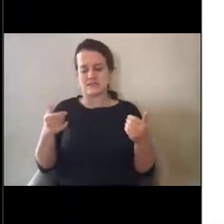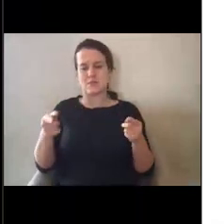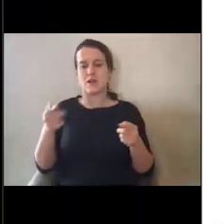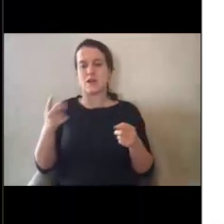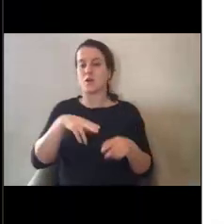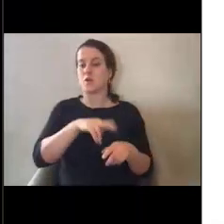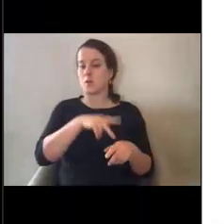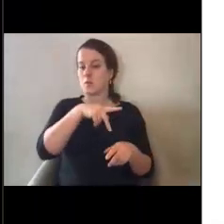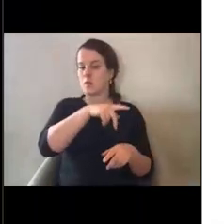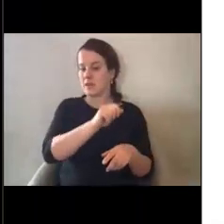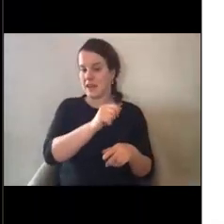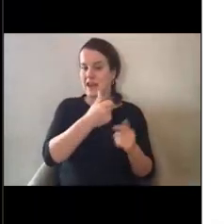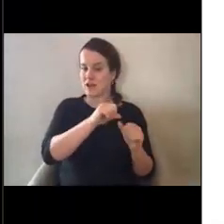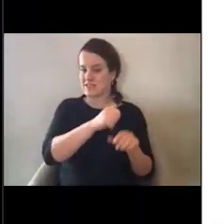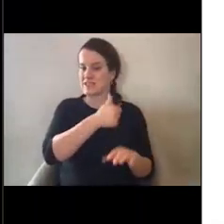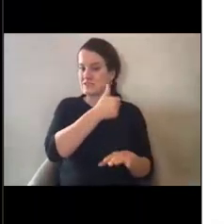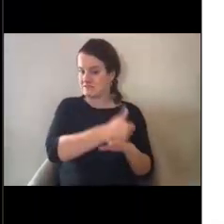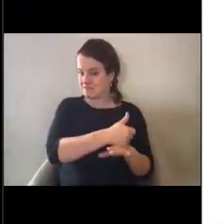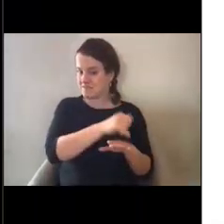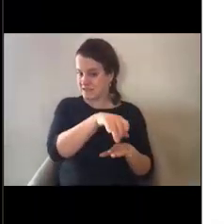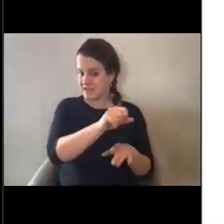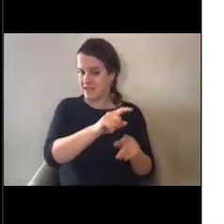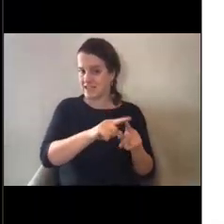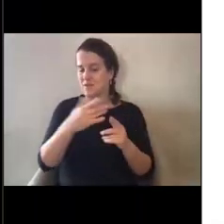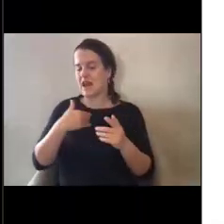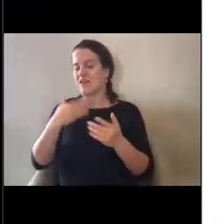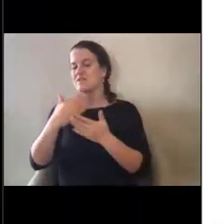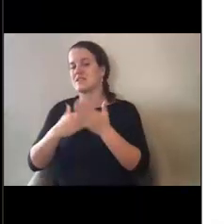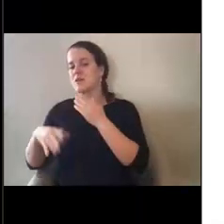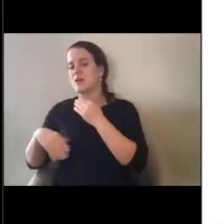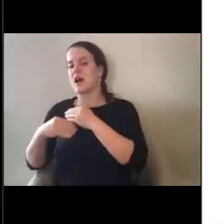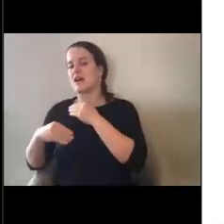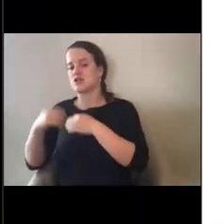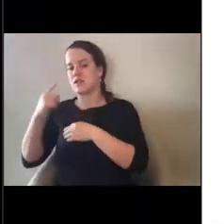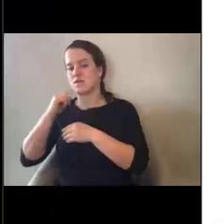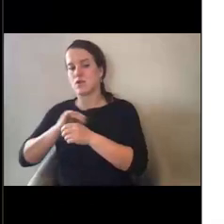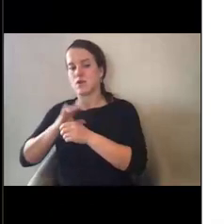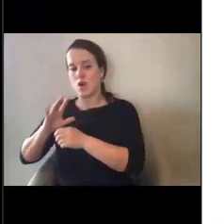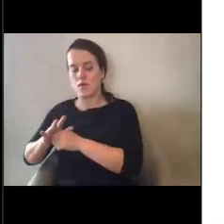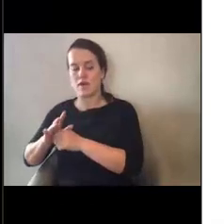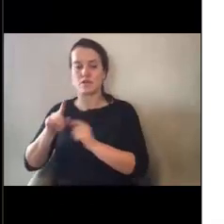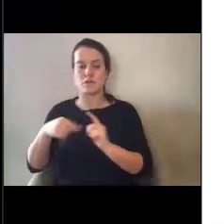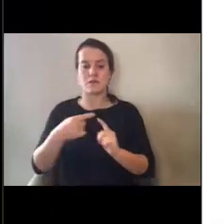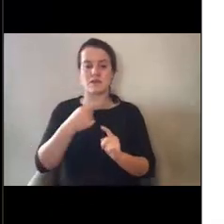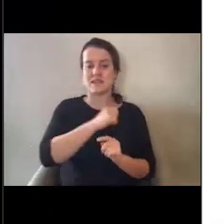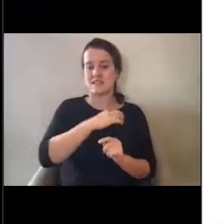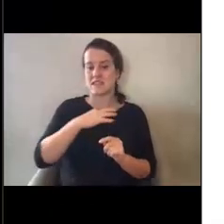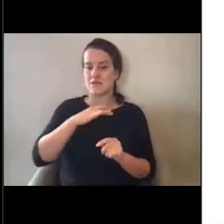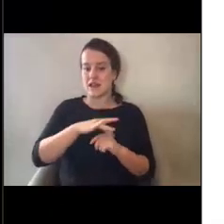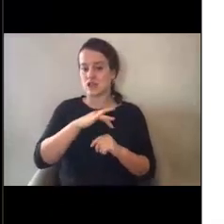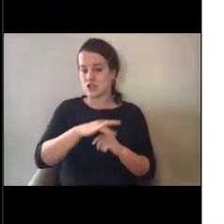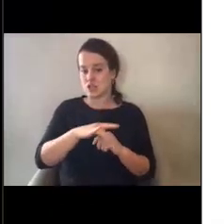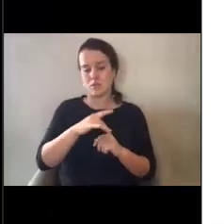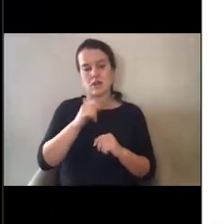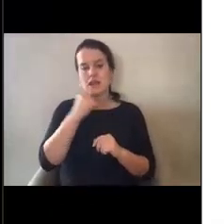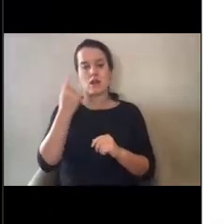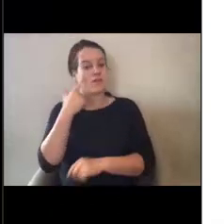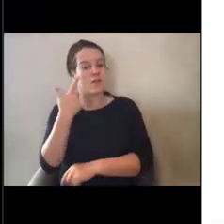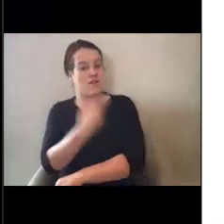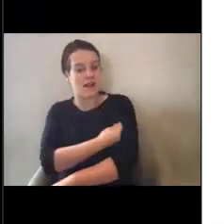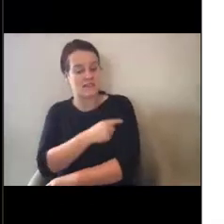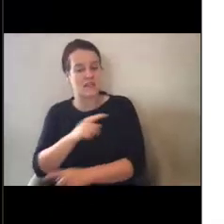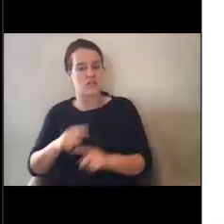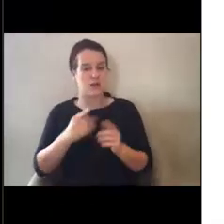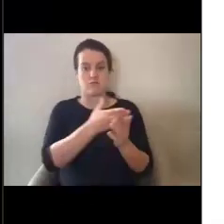requirements are still in place. And so when we say staffing is eligible, and this isn't just for vaccinations, this is across the board. Um,